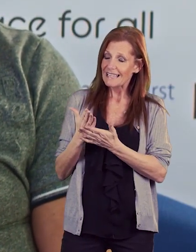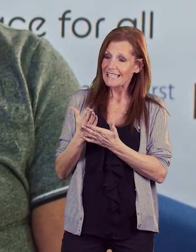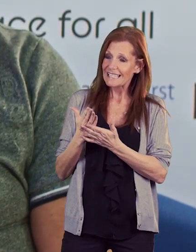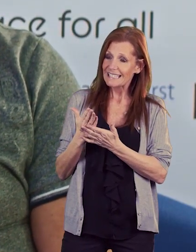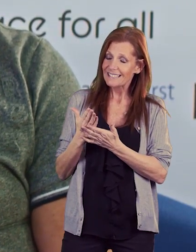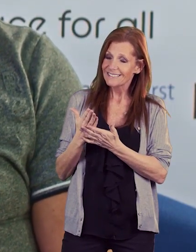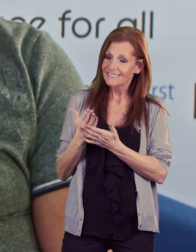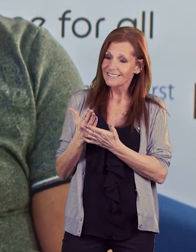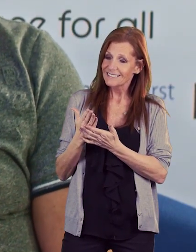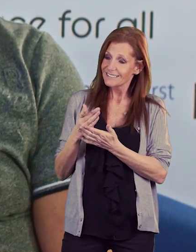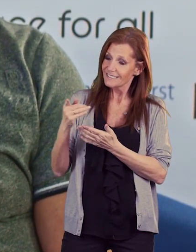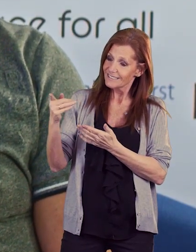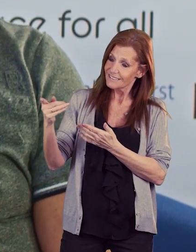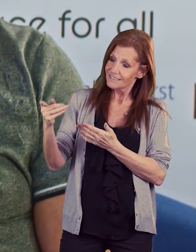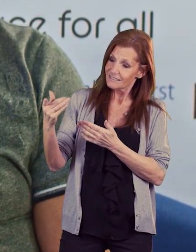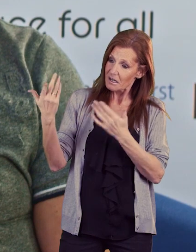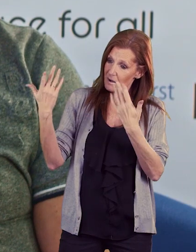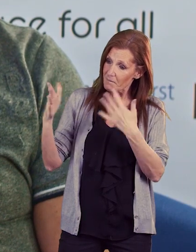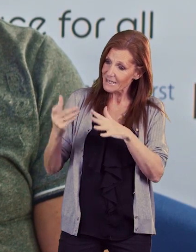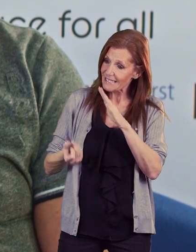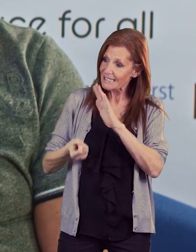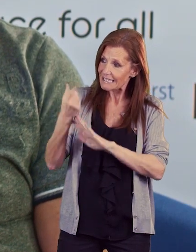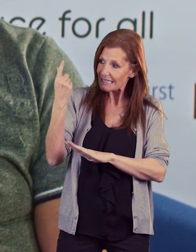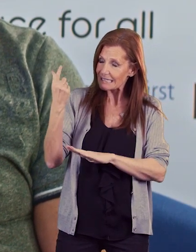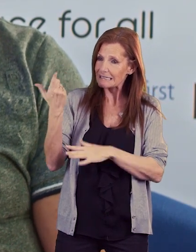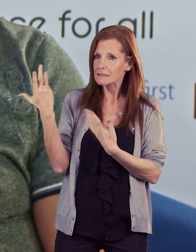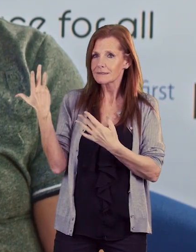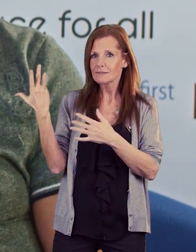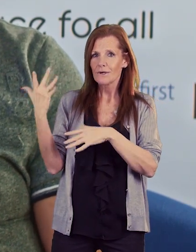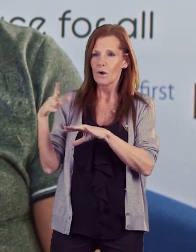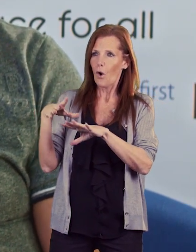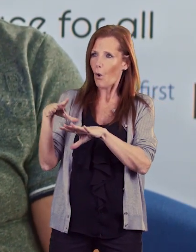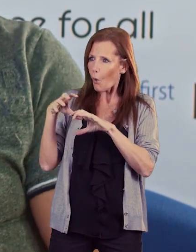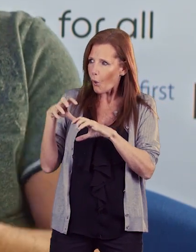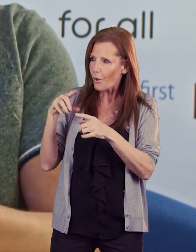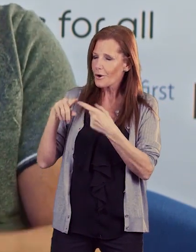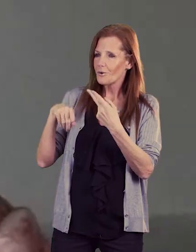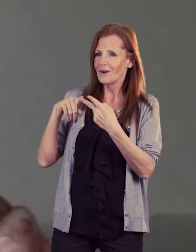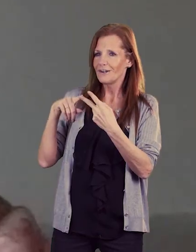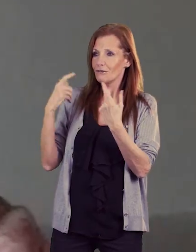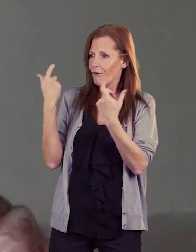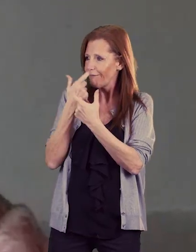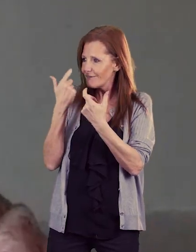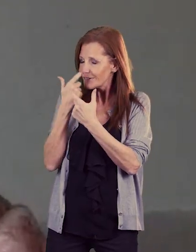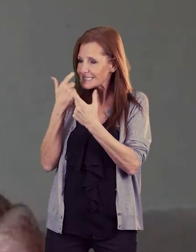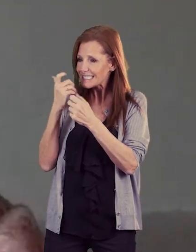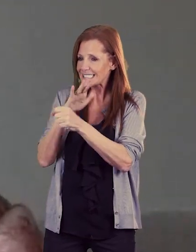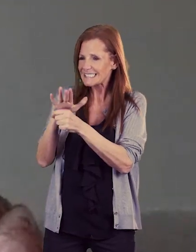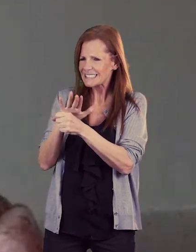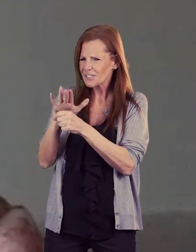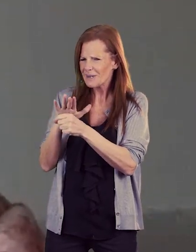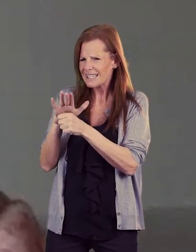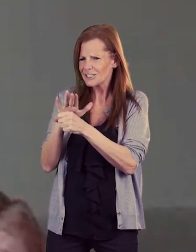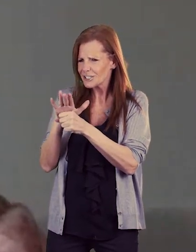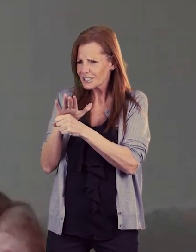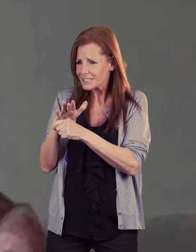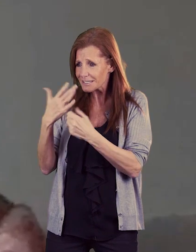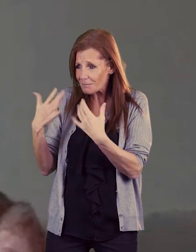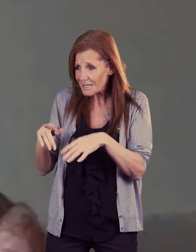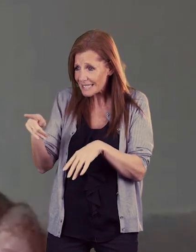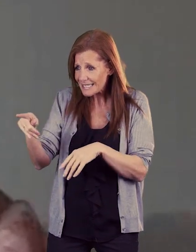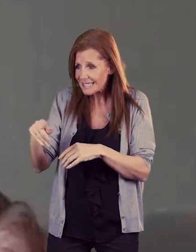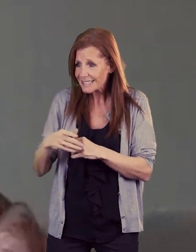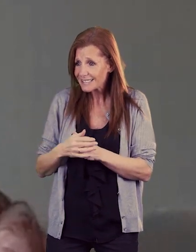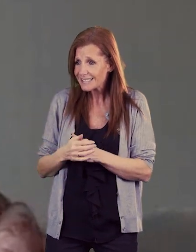to start this would be have you found yourself in any funny or awkward situations with your disability yeah I mean